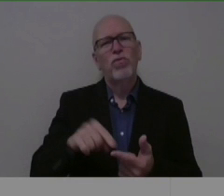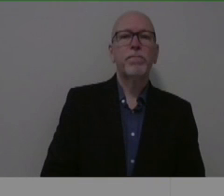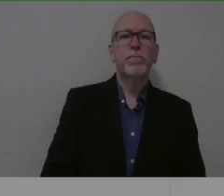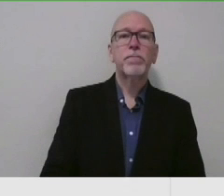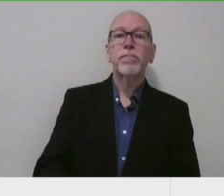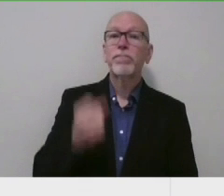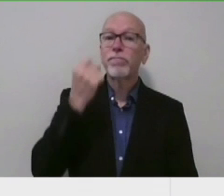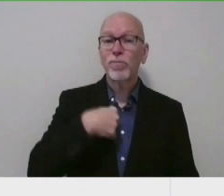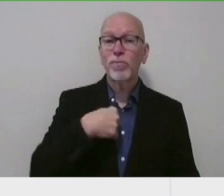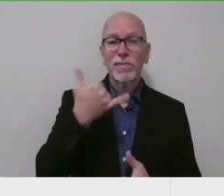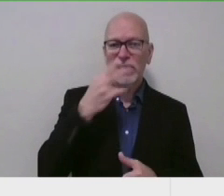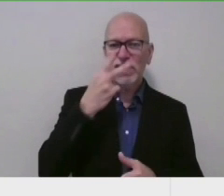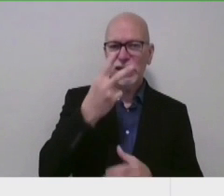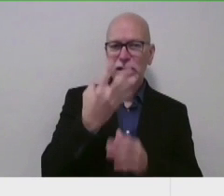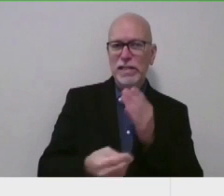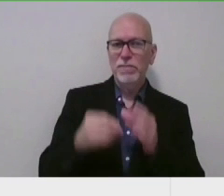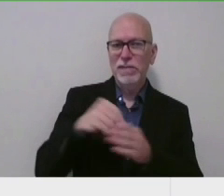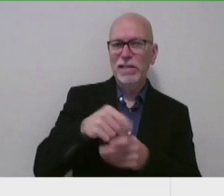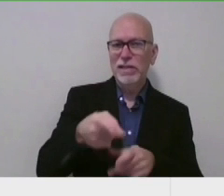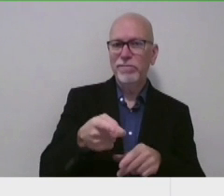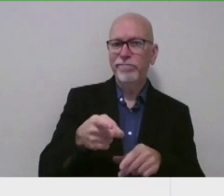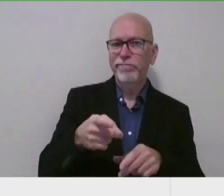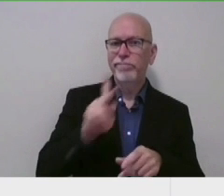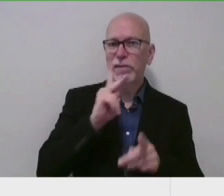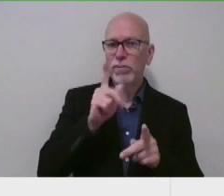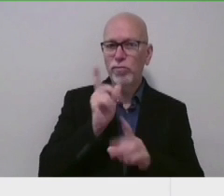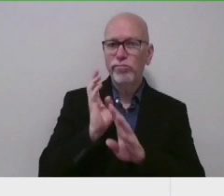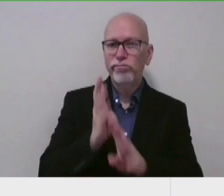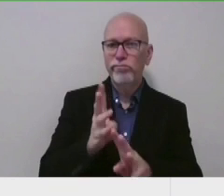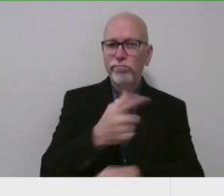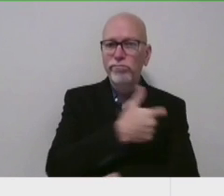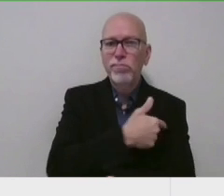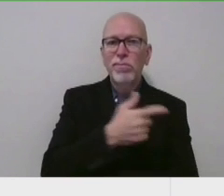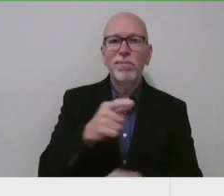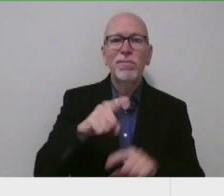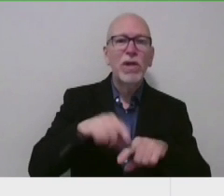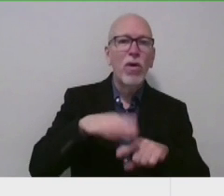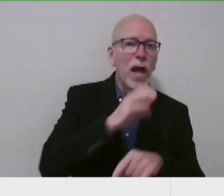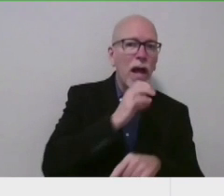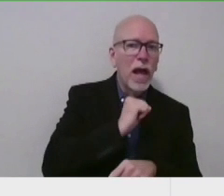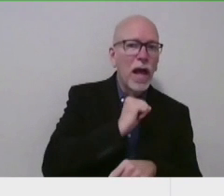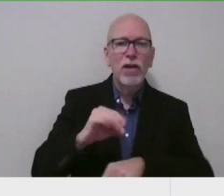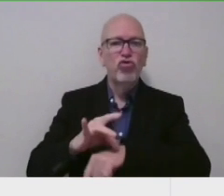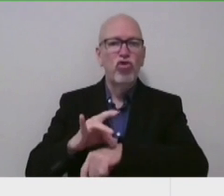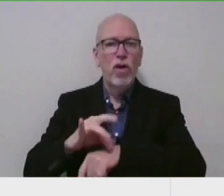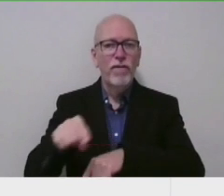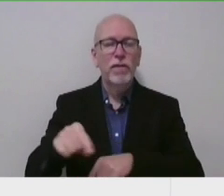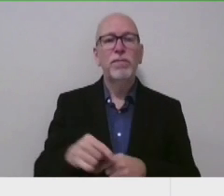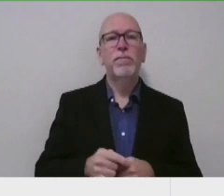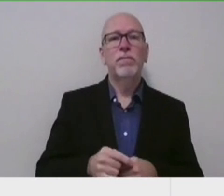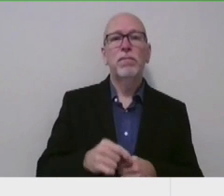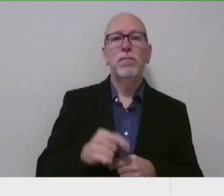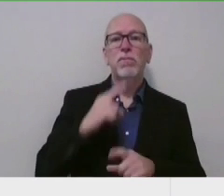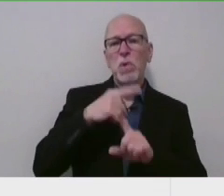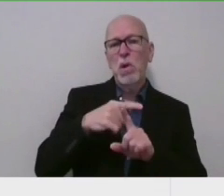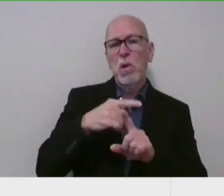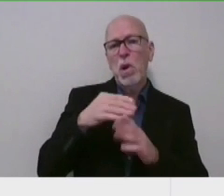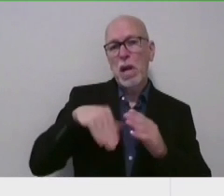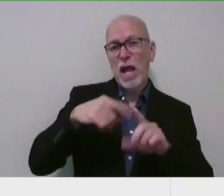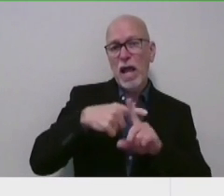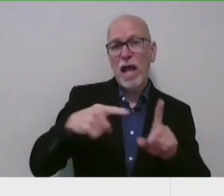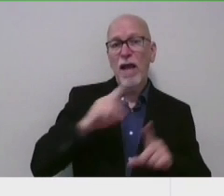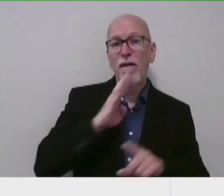in vaccine uptake, both by age and by geography. Less than half of Hoosiers age 40 to 49 have been